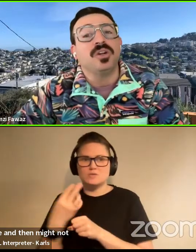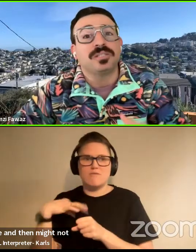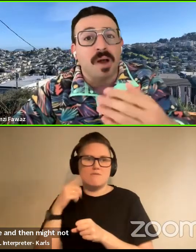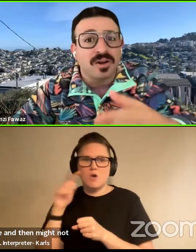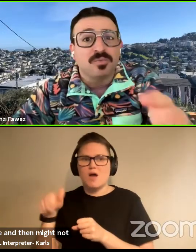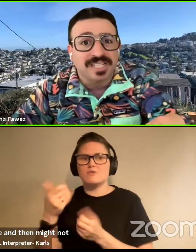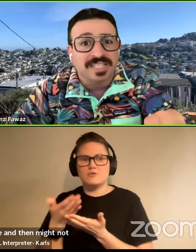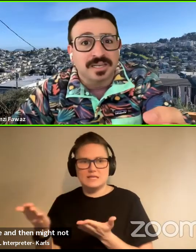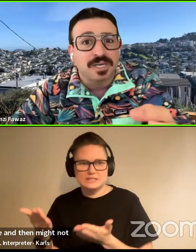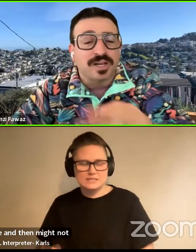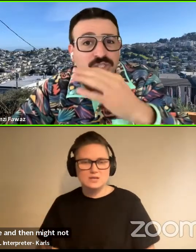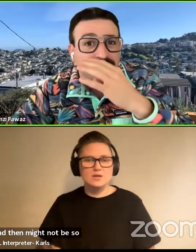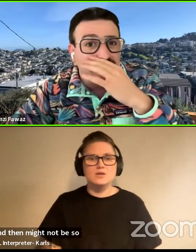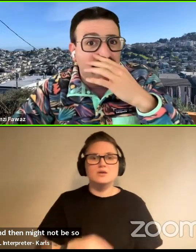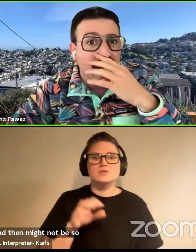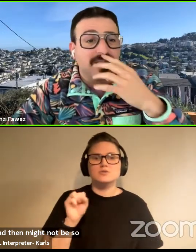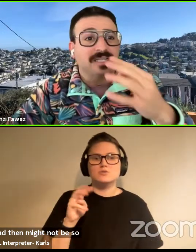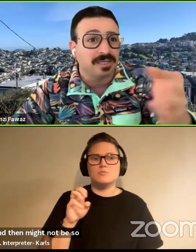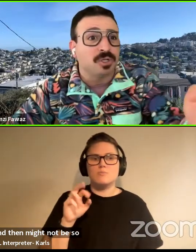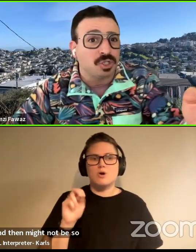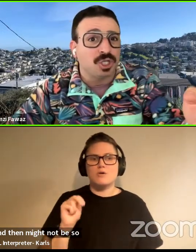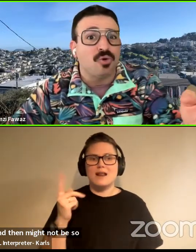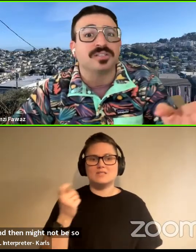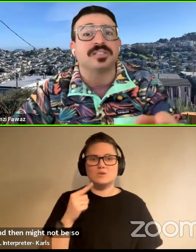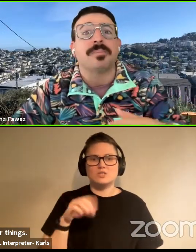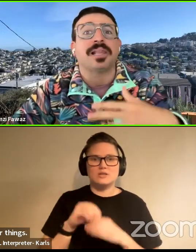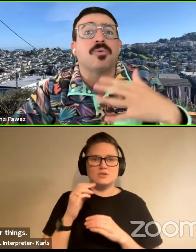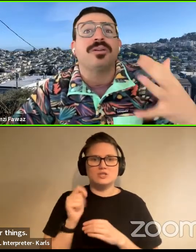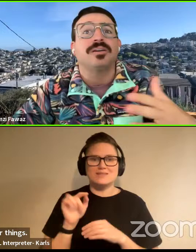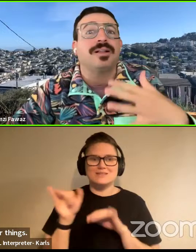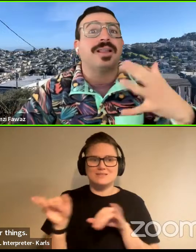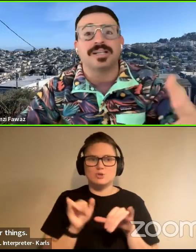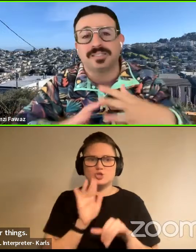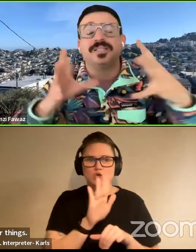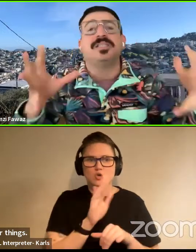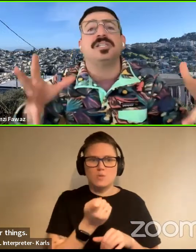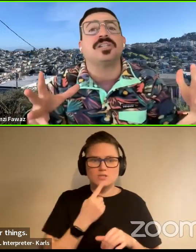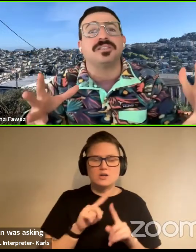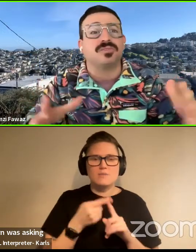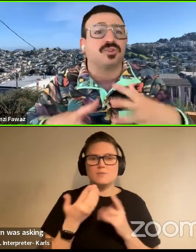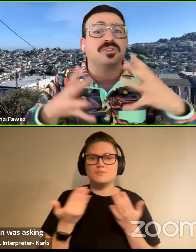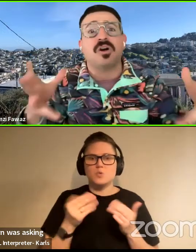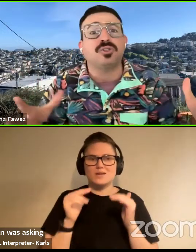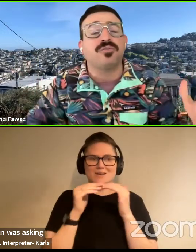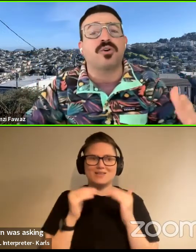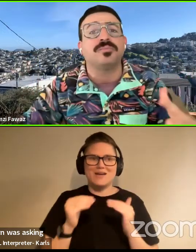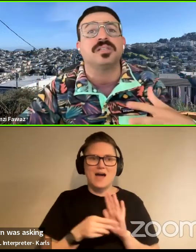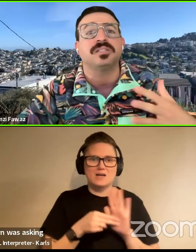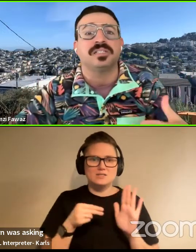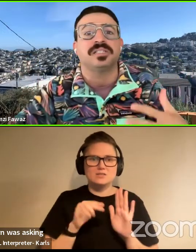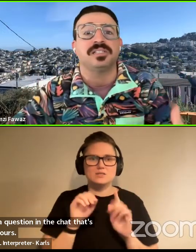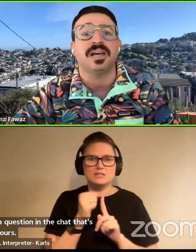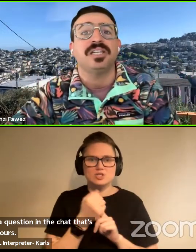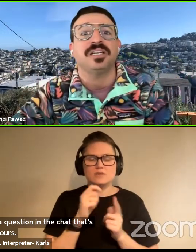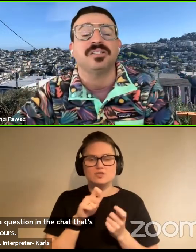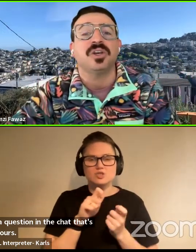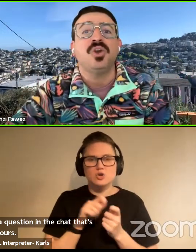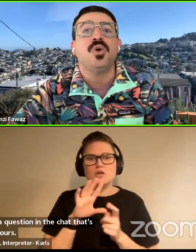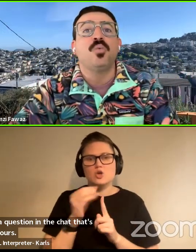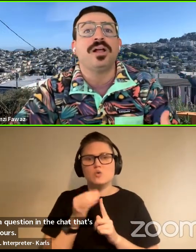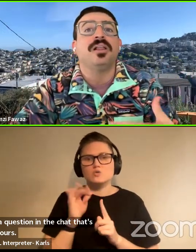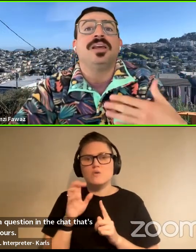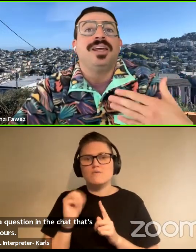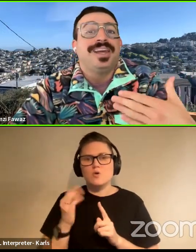So, you know, Smaran was asking me a question in the chat that's similar to yours. It's about like, what are the class conditions of certain cultural forms in the sixties and